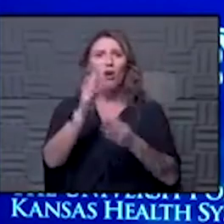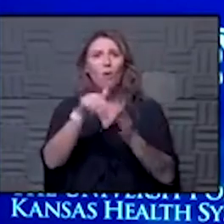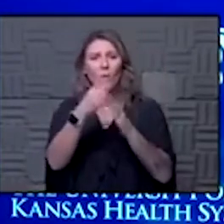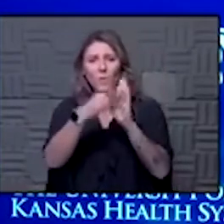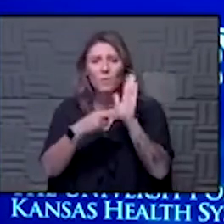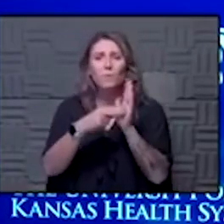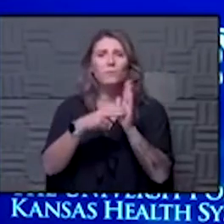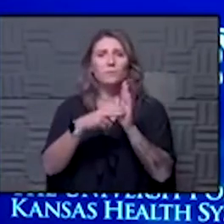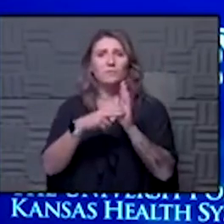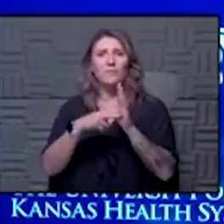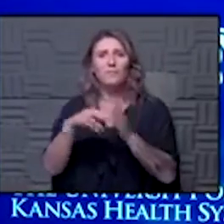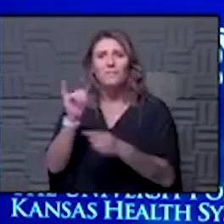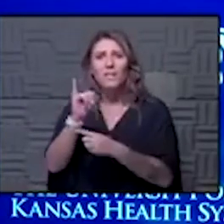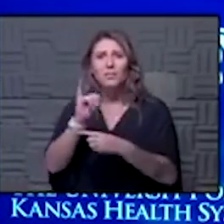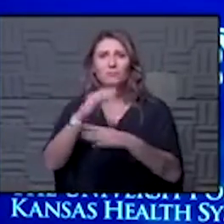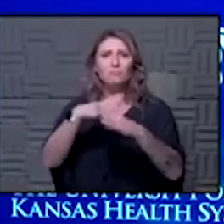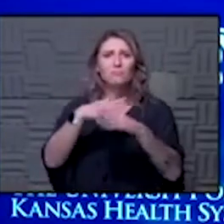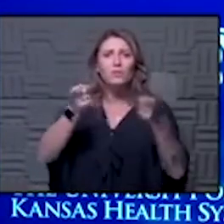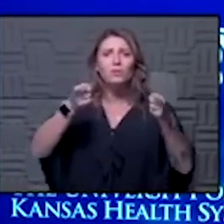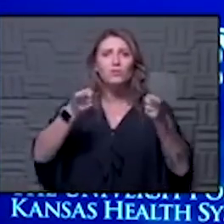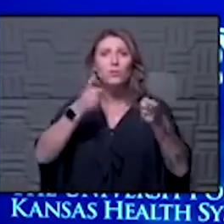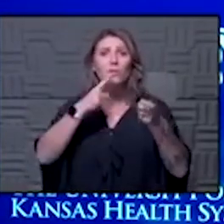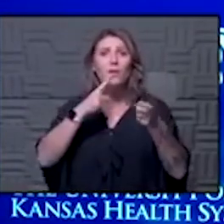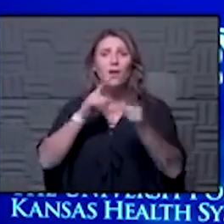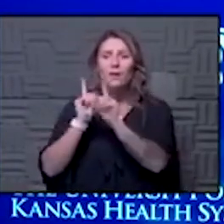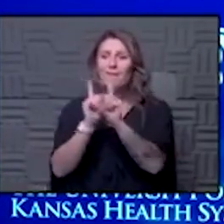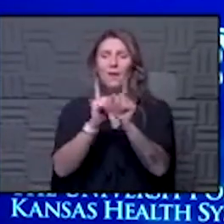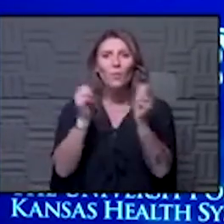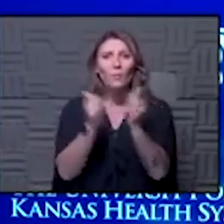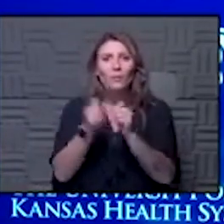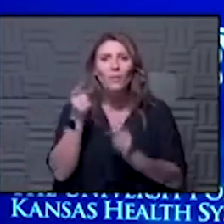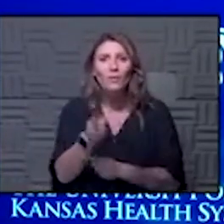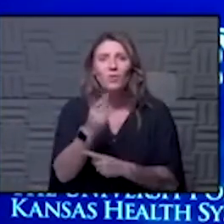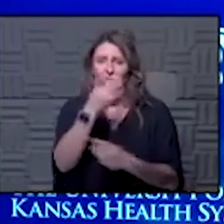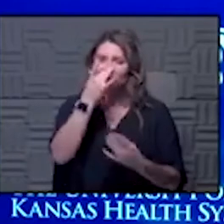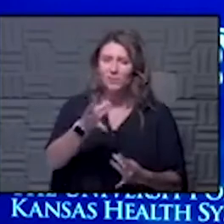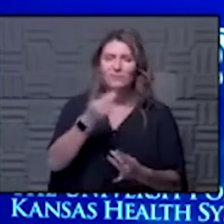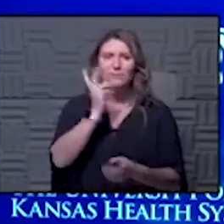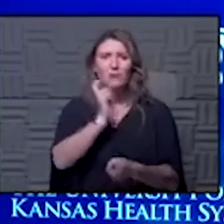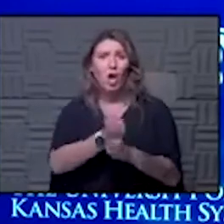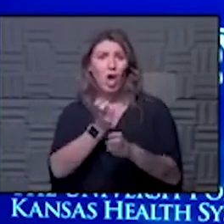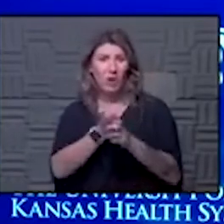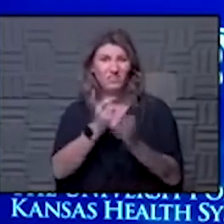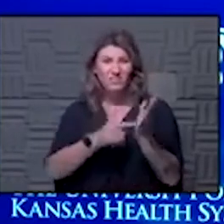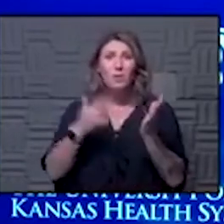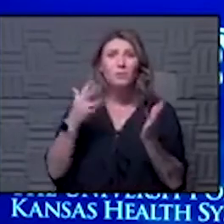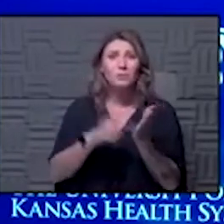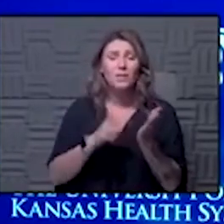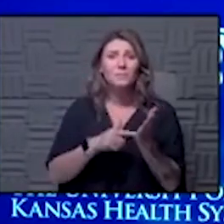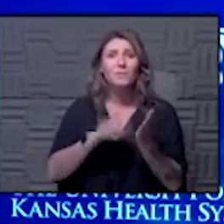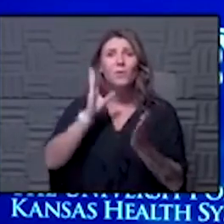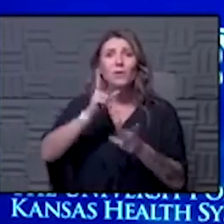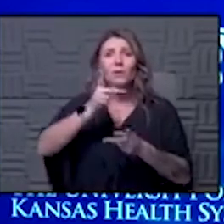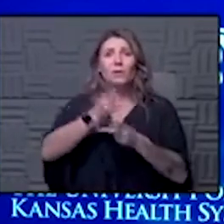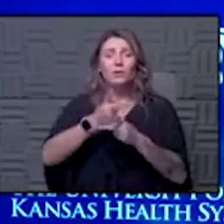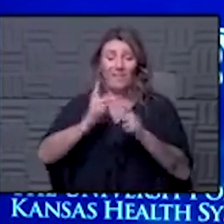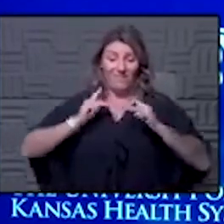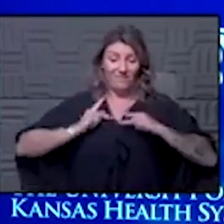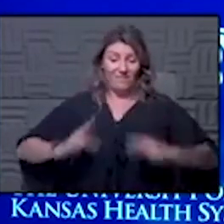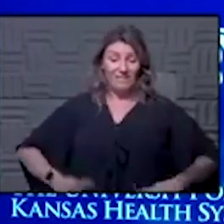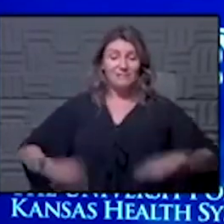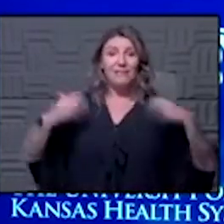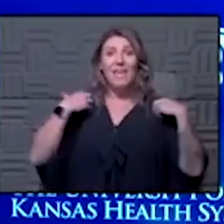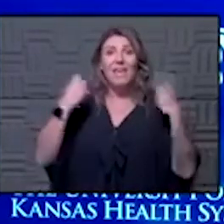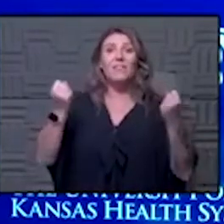infection prevention and control they do travel with you and interestingly as hard as sometimes they are they're going to keep you physically healthy